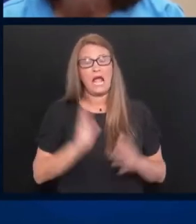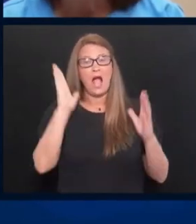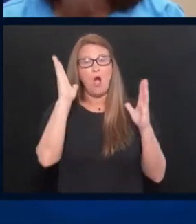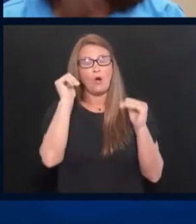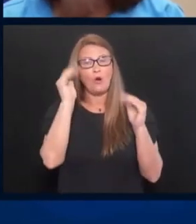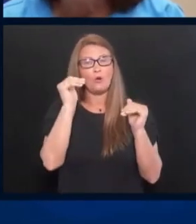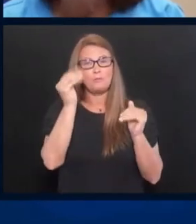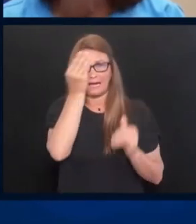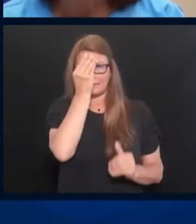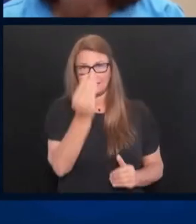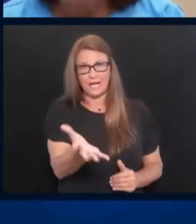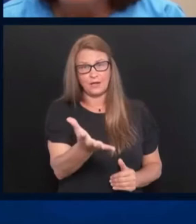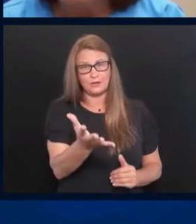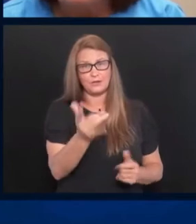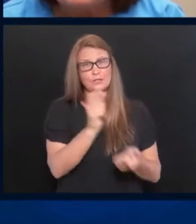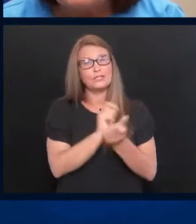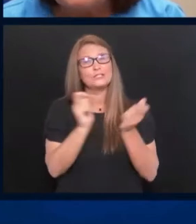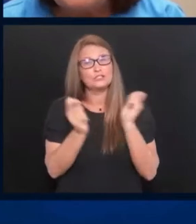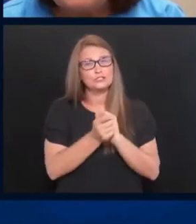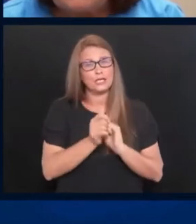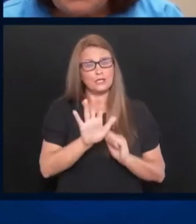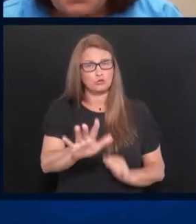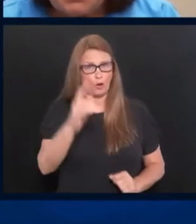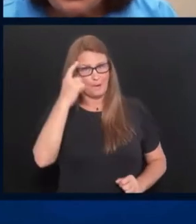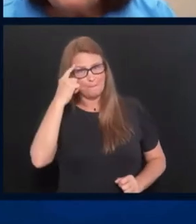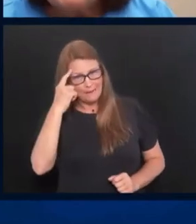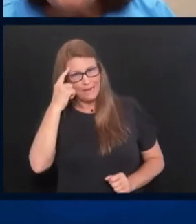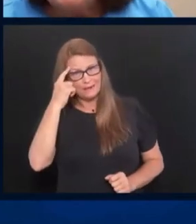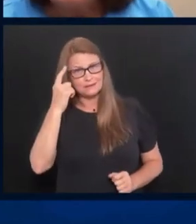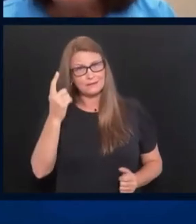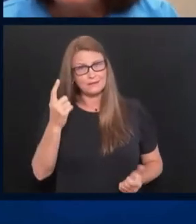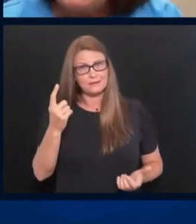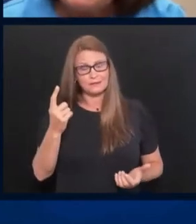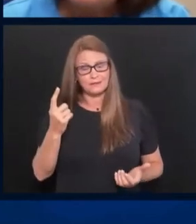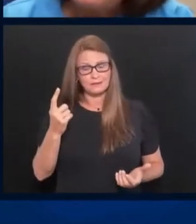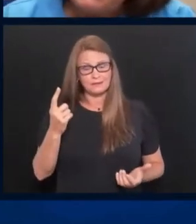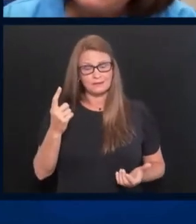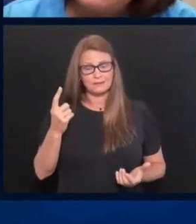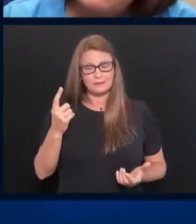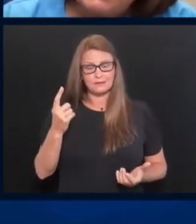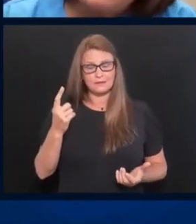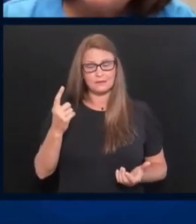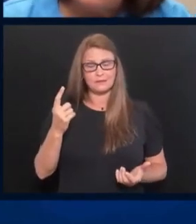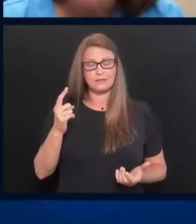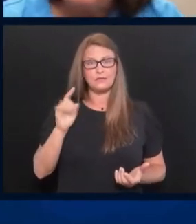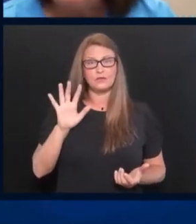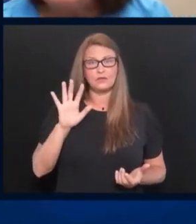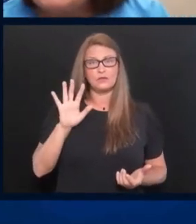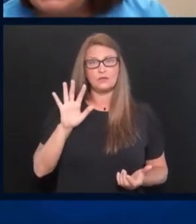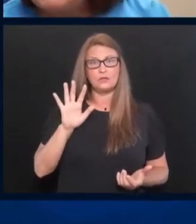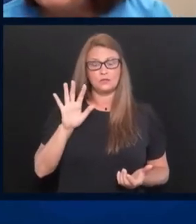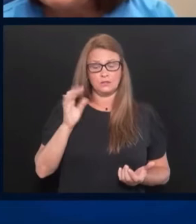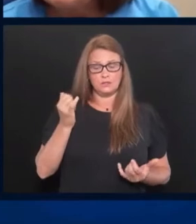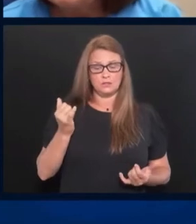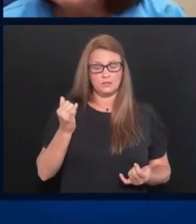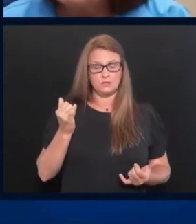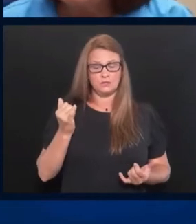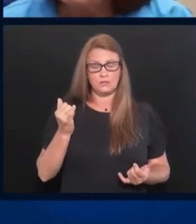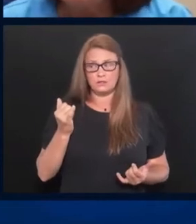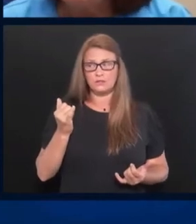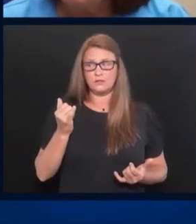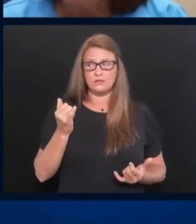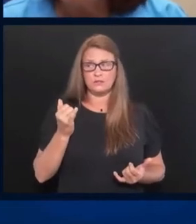change some people's minds. Joe wears many hats and has, and is known by many names.